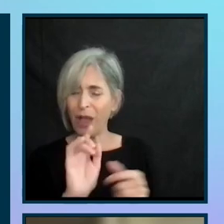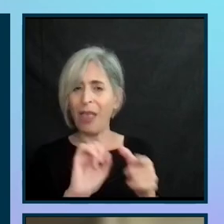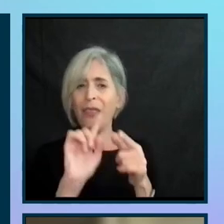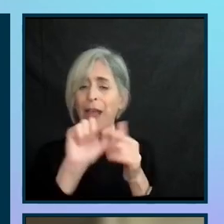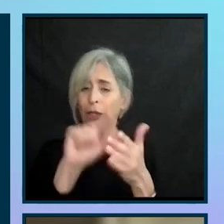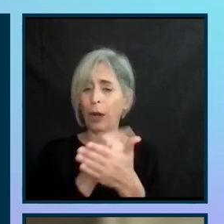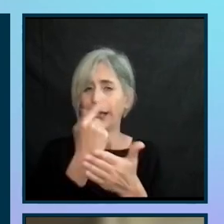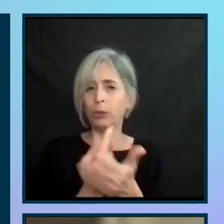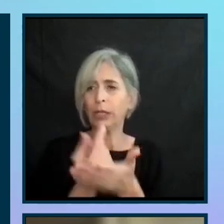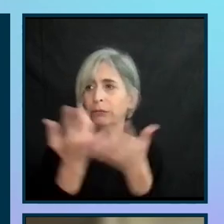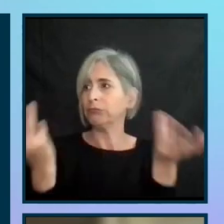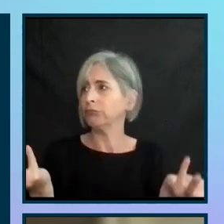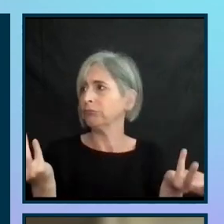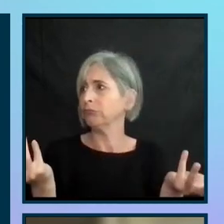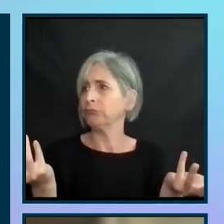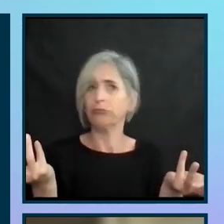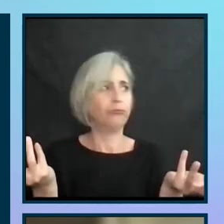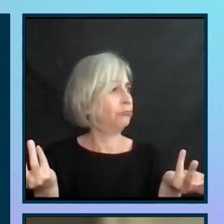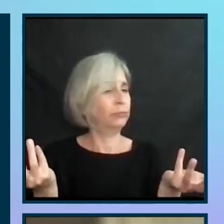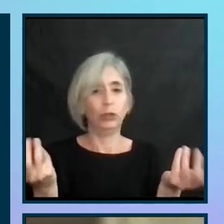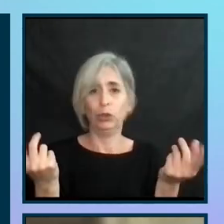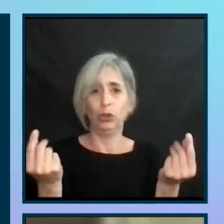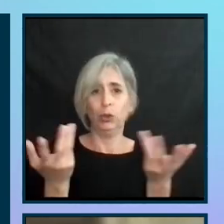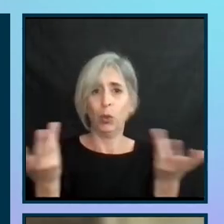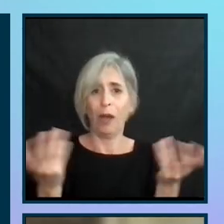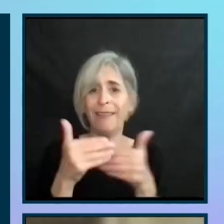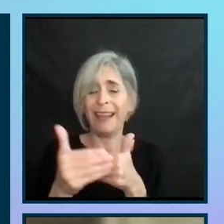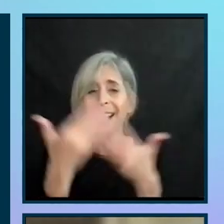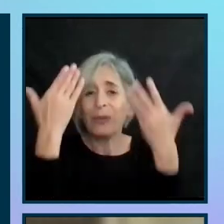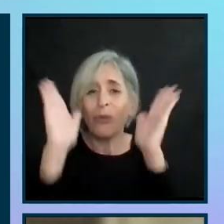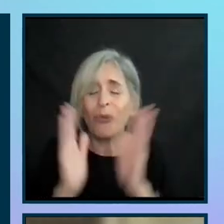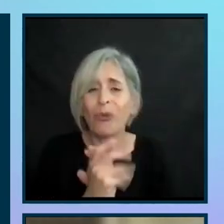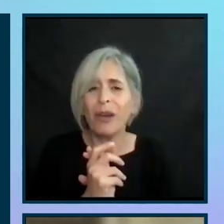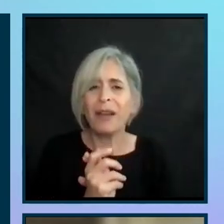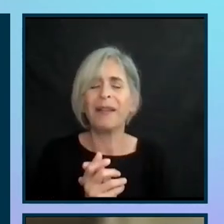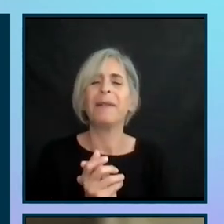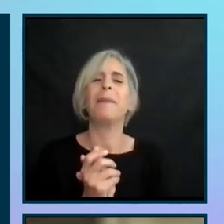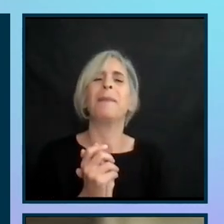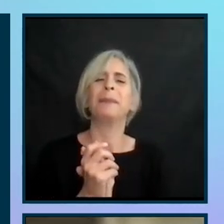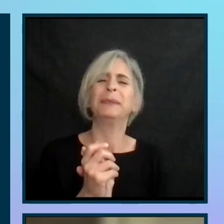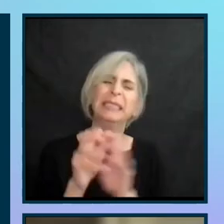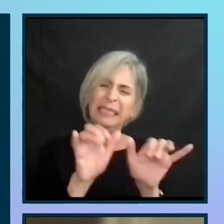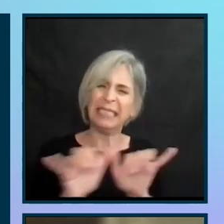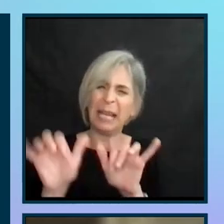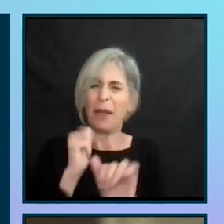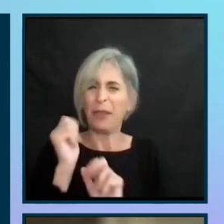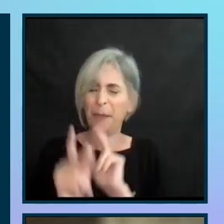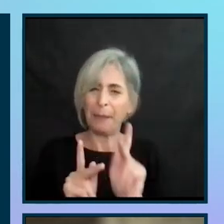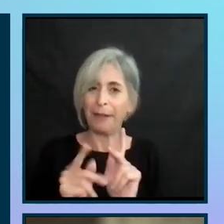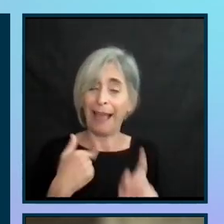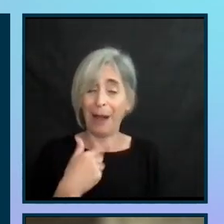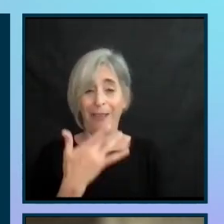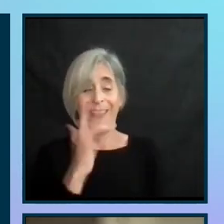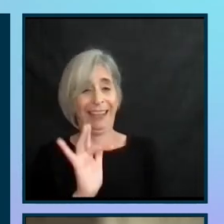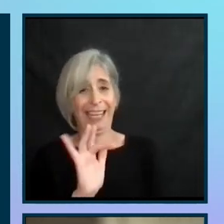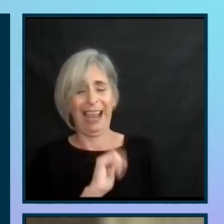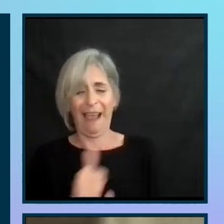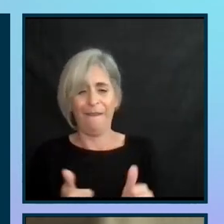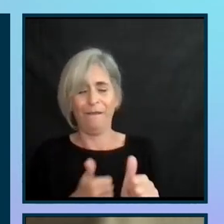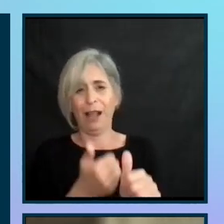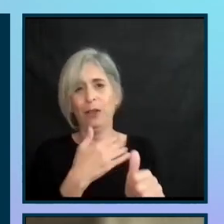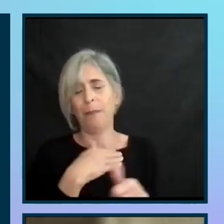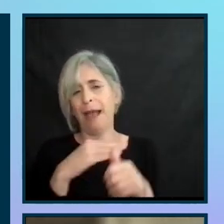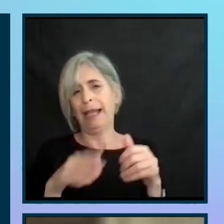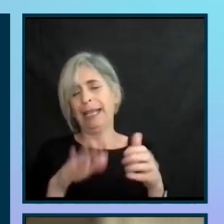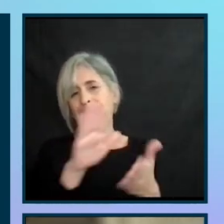graduated and I had no idea what I wanted to do, like a lot of people, I presume. So I was lucky enough to follow my college soccer